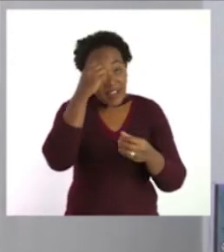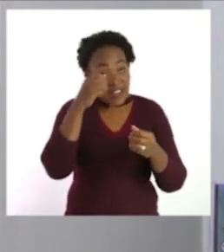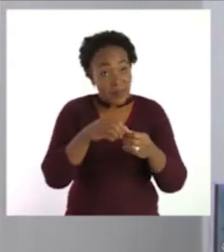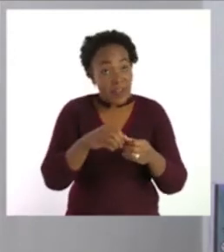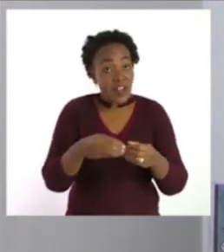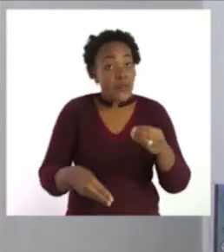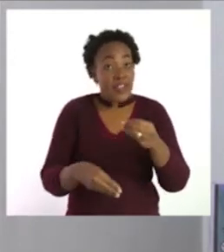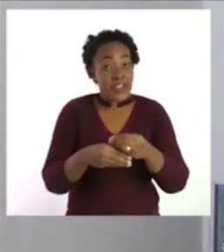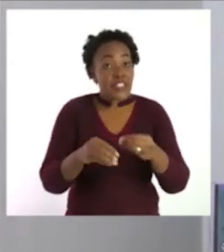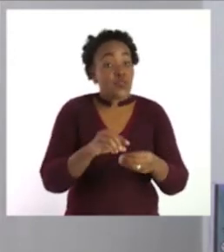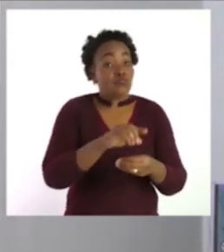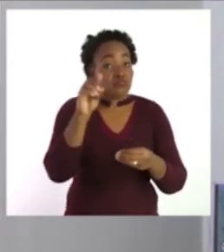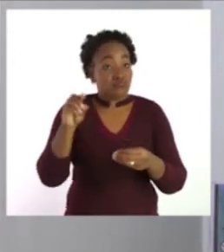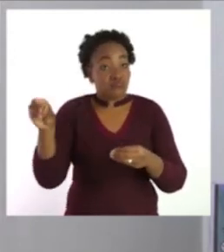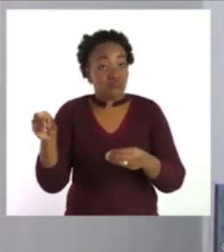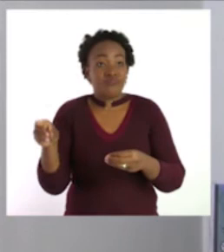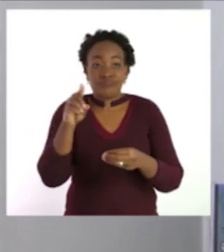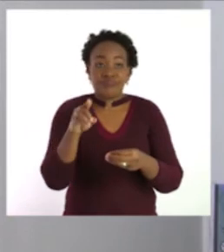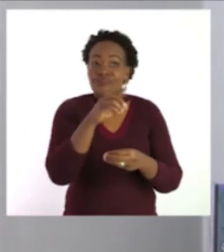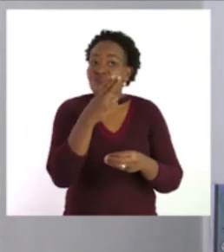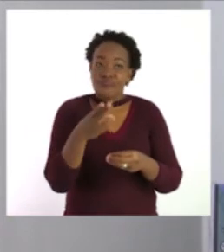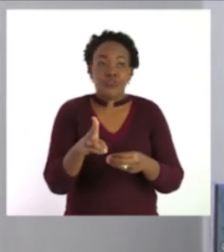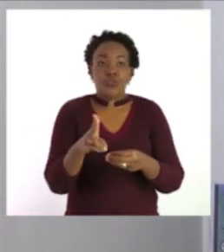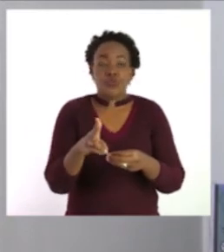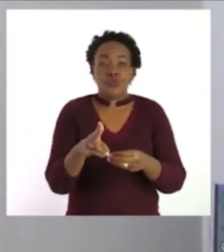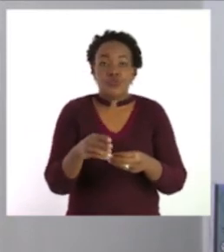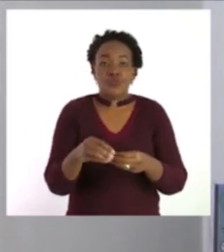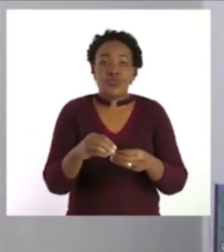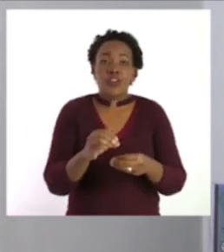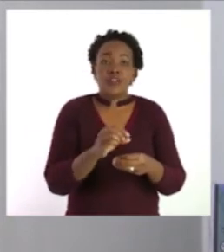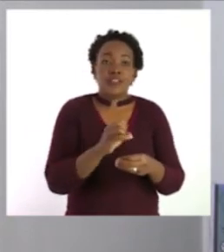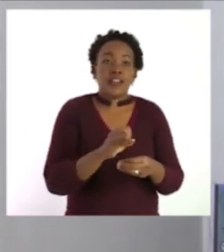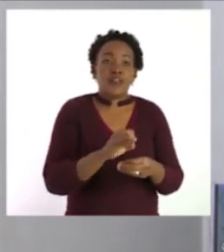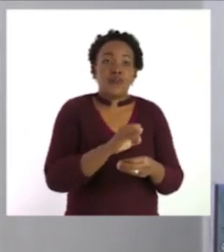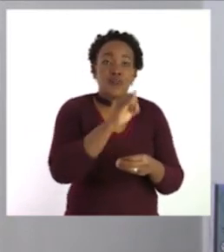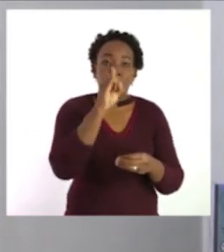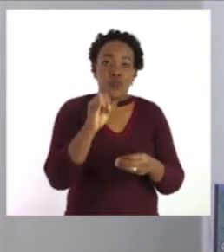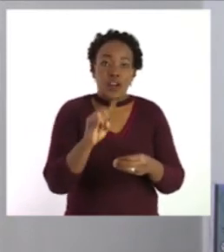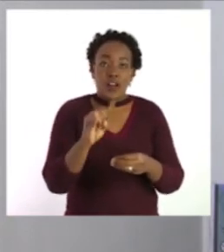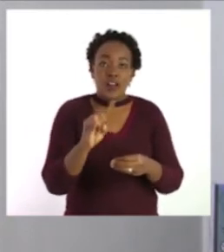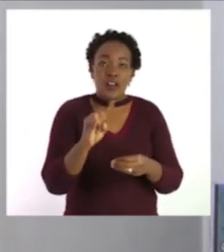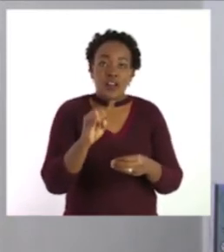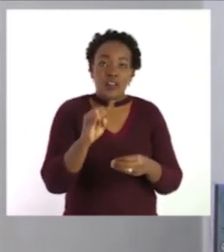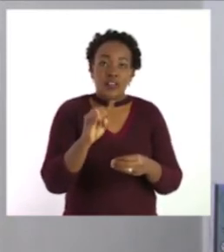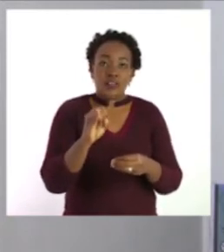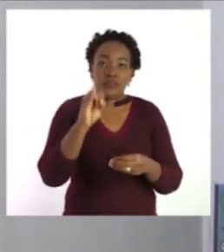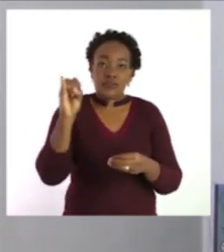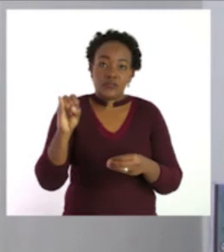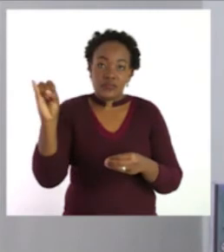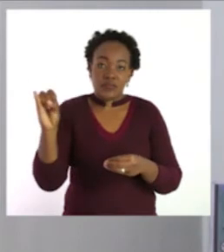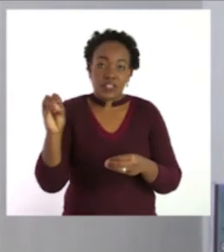1, 2, 3, 4, 5, 6,